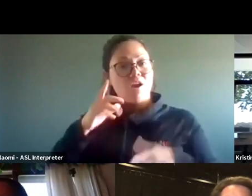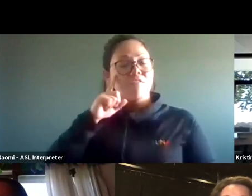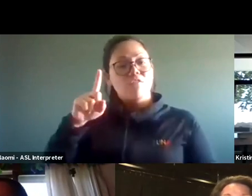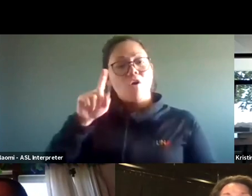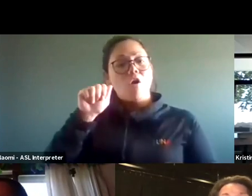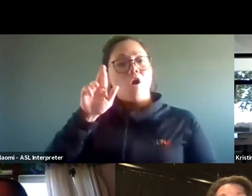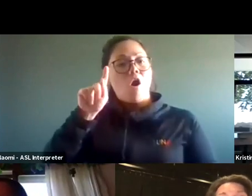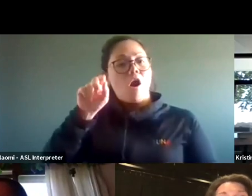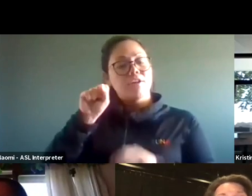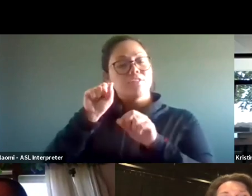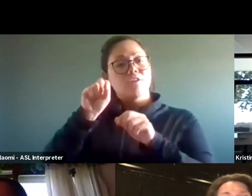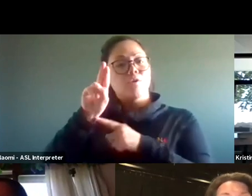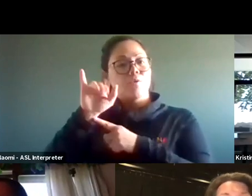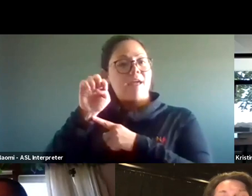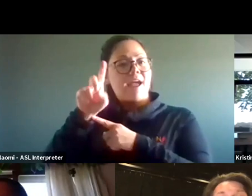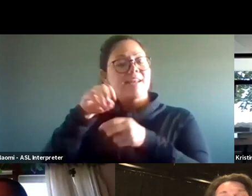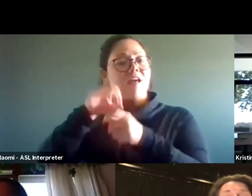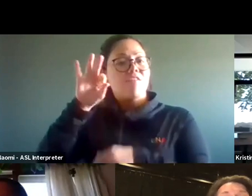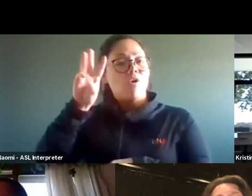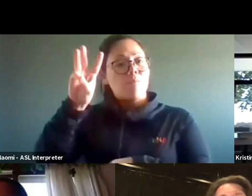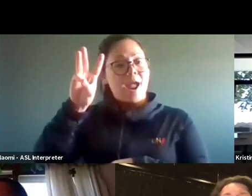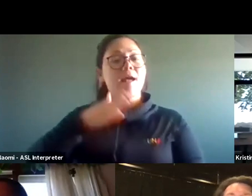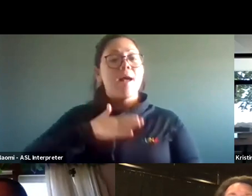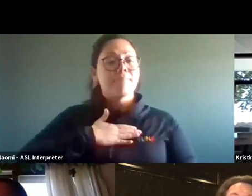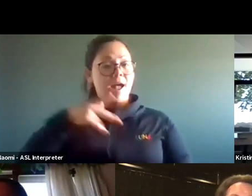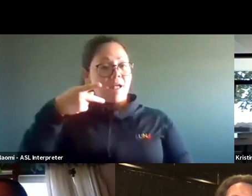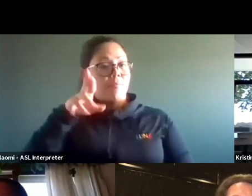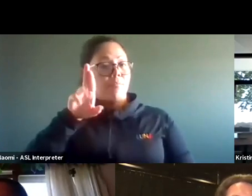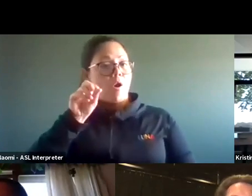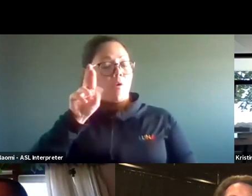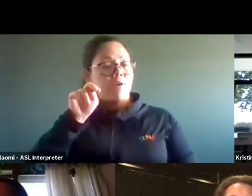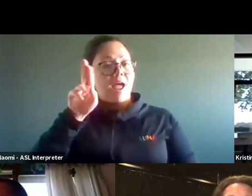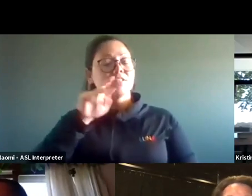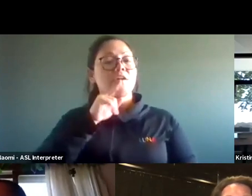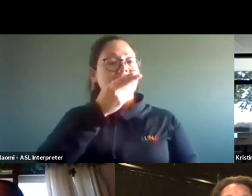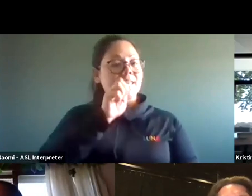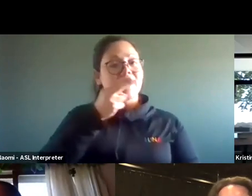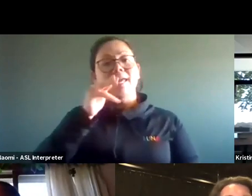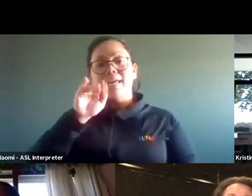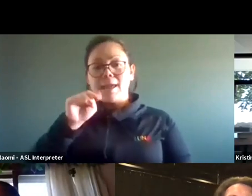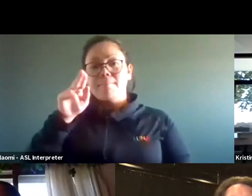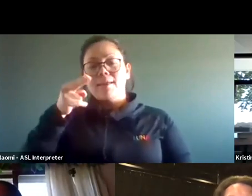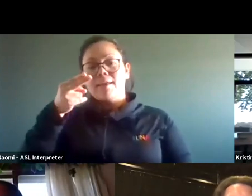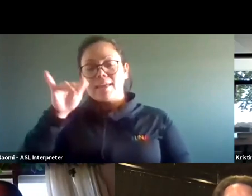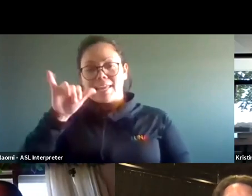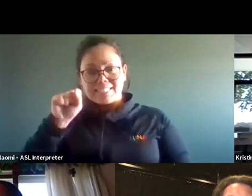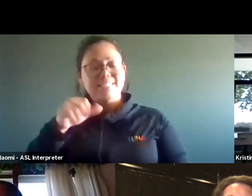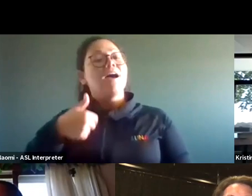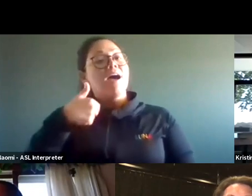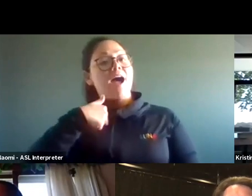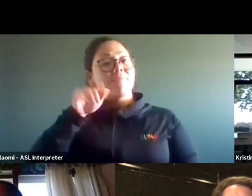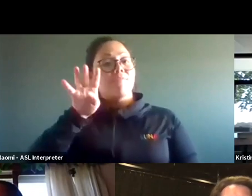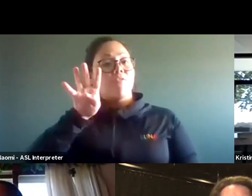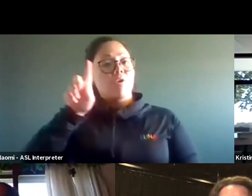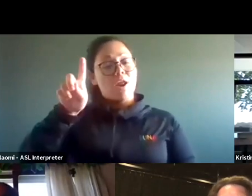United in Fort Wayne, Indiana. Pronouns are he, him, his. I am a 41-year-old male, a white